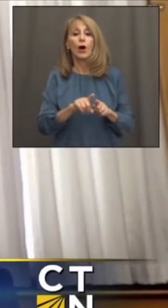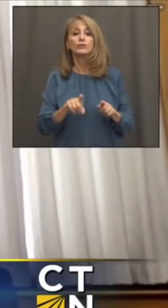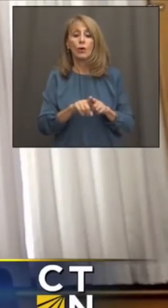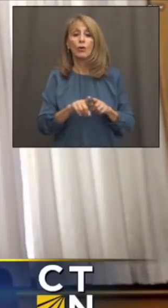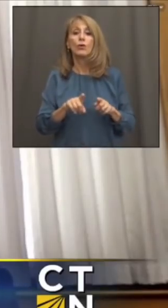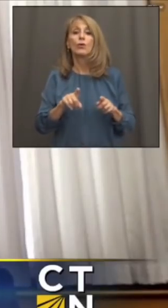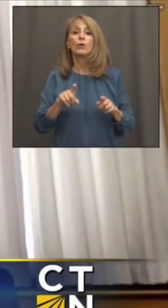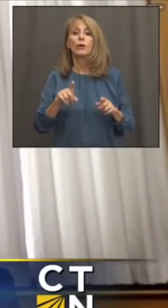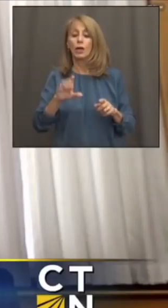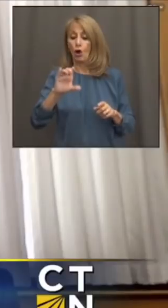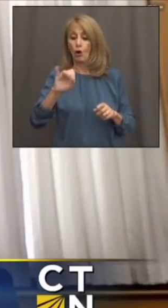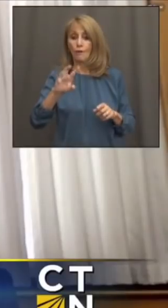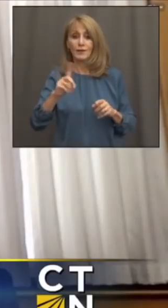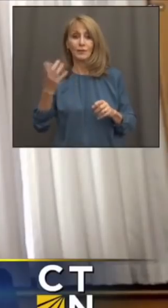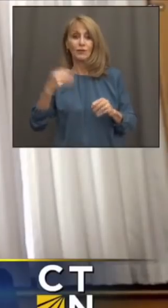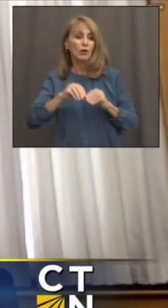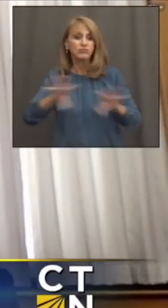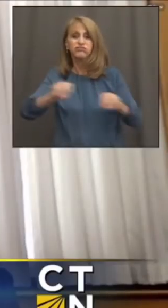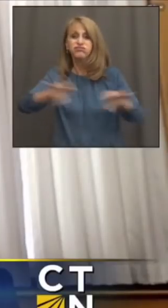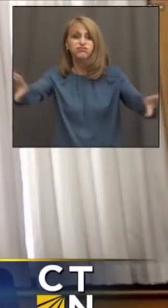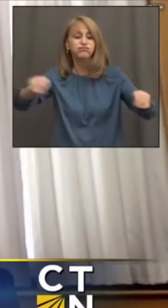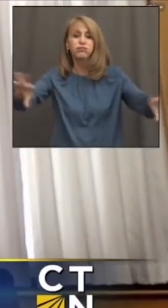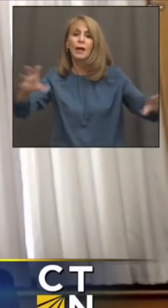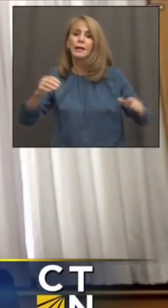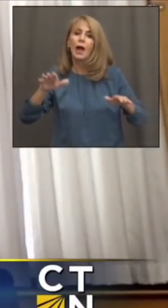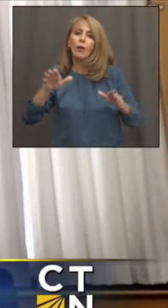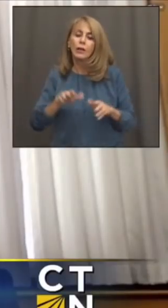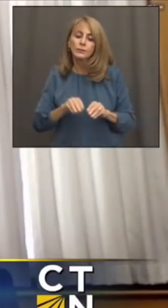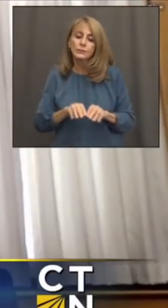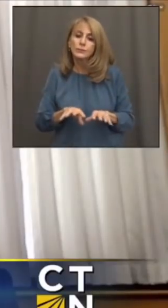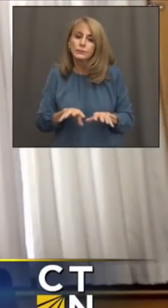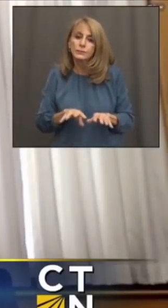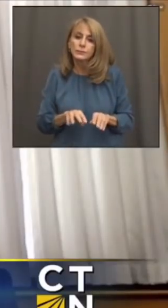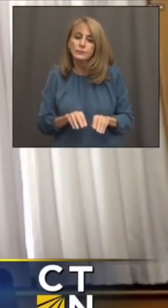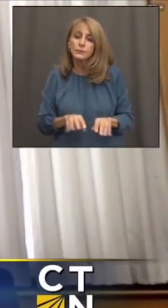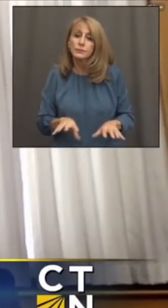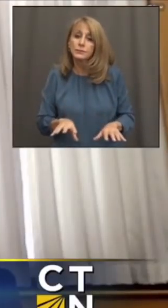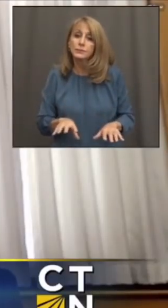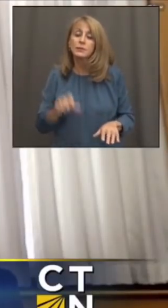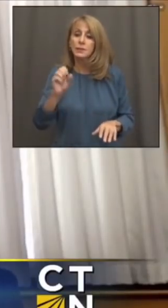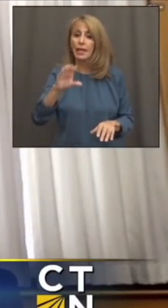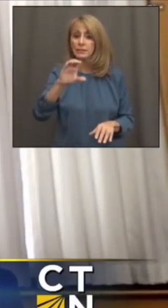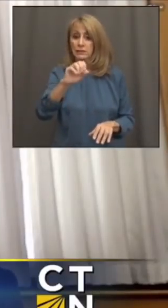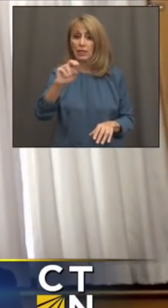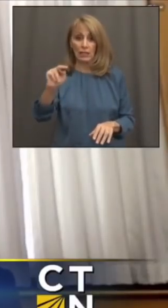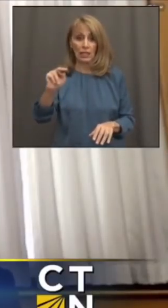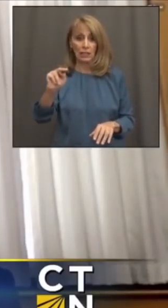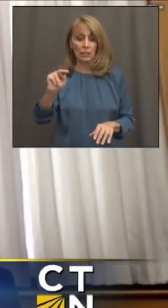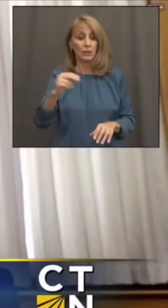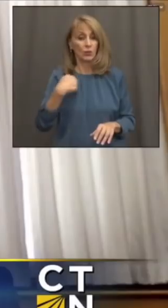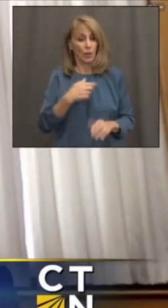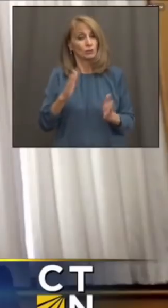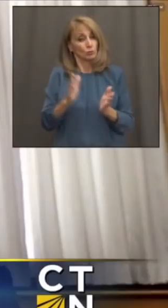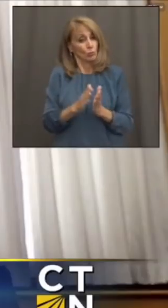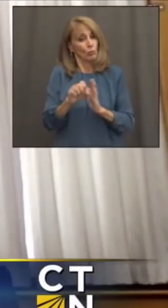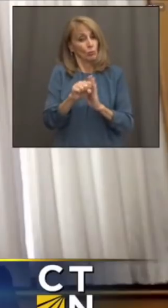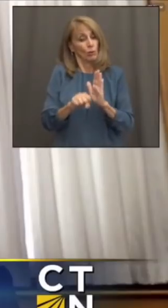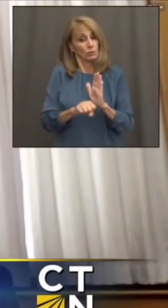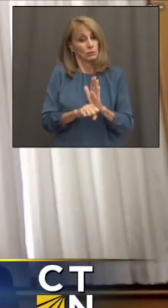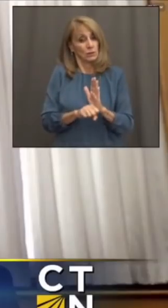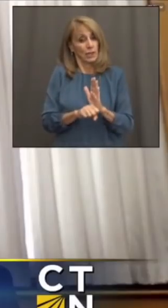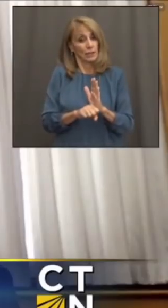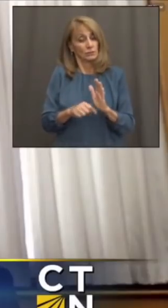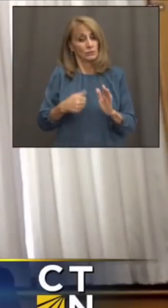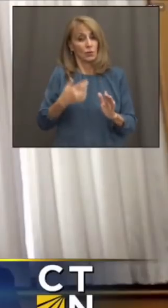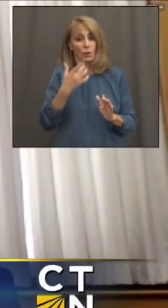across the state and across the region. So, you know, when that happens, you know, we are a small state. You know, you enjoy the benefits of that across